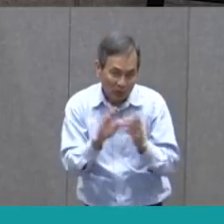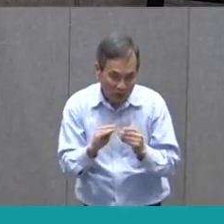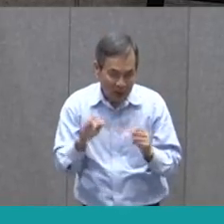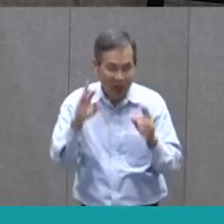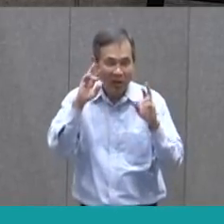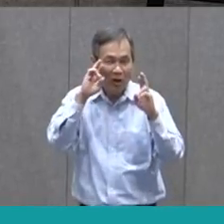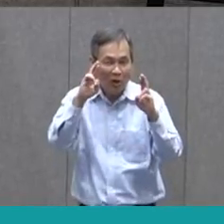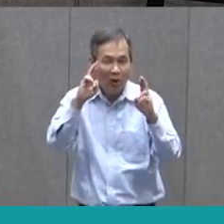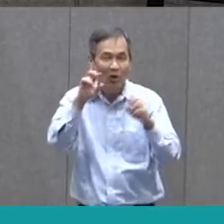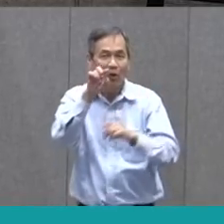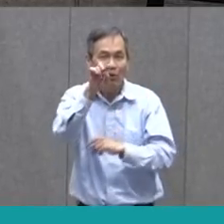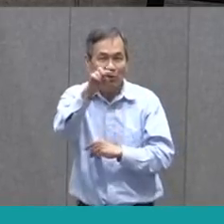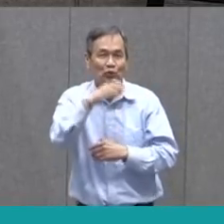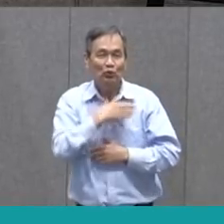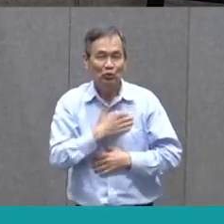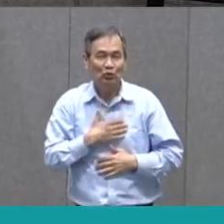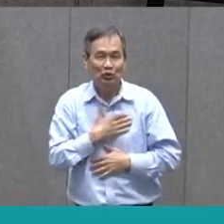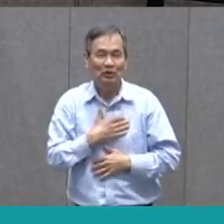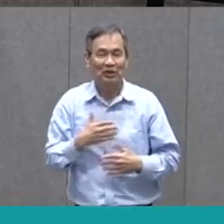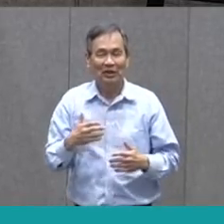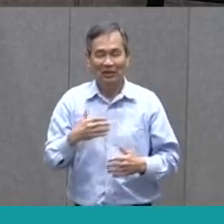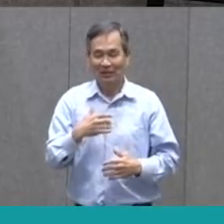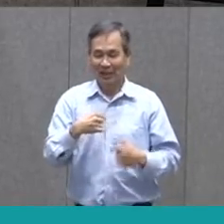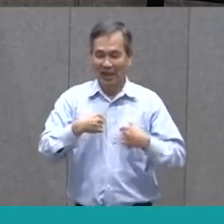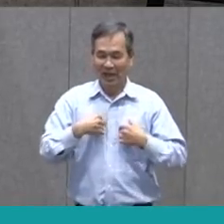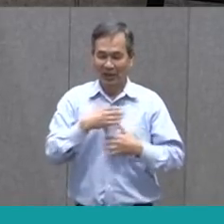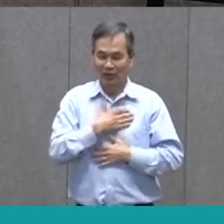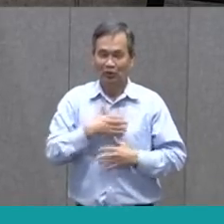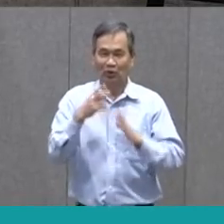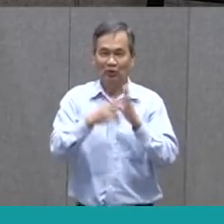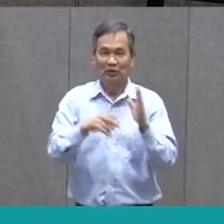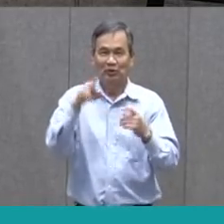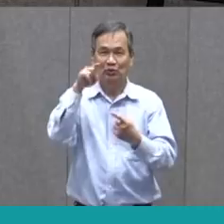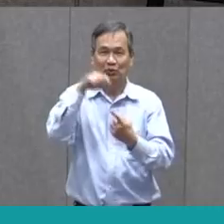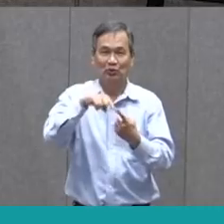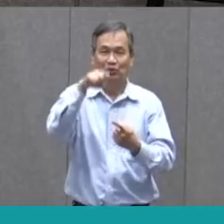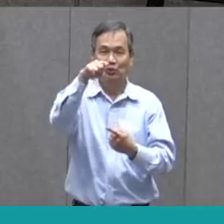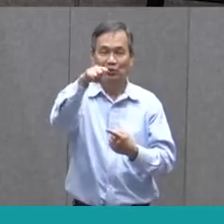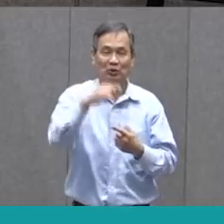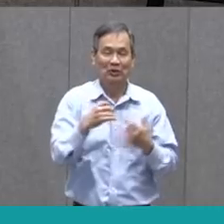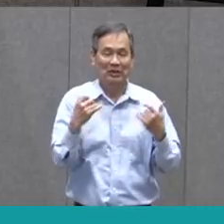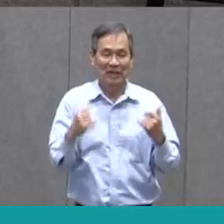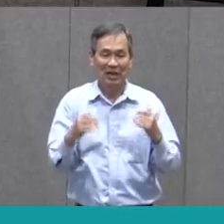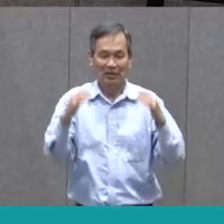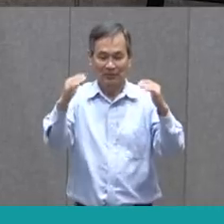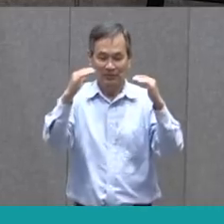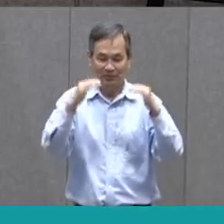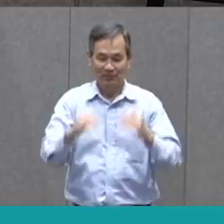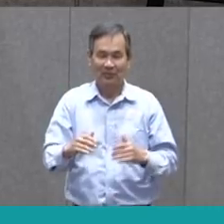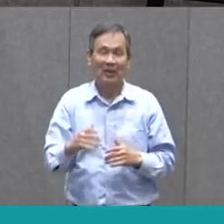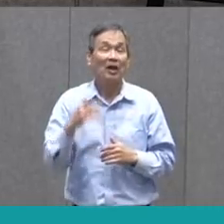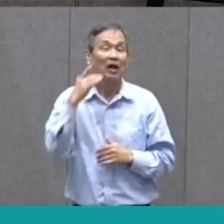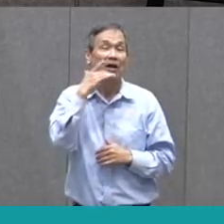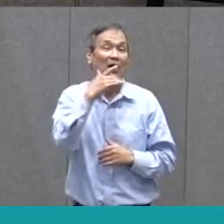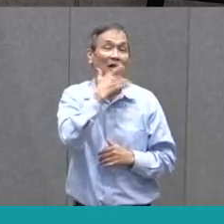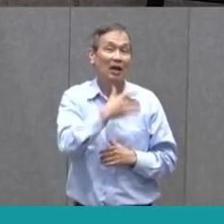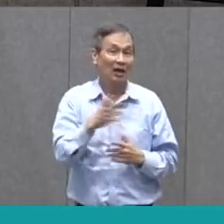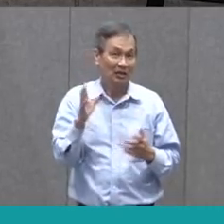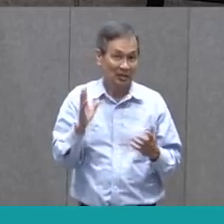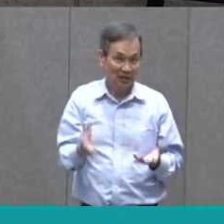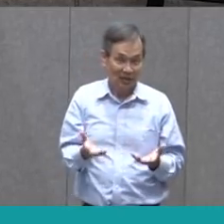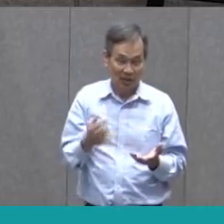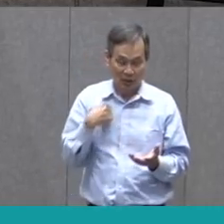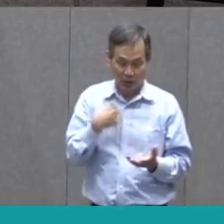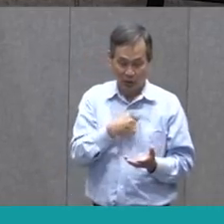enjoyed it as much as I enjoyed reading it to you. Now, we are very fortunate that we are